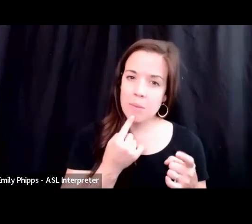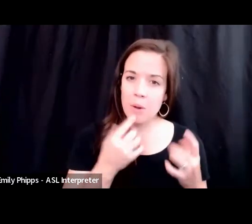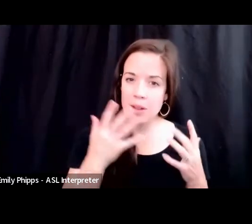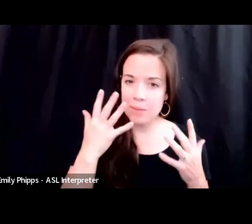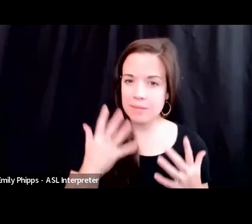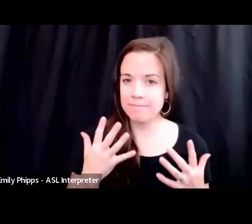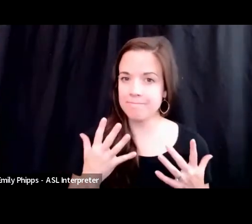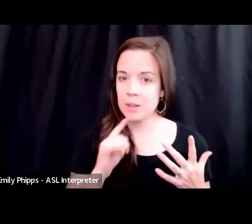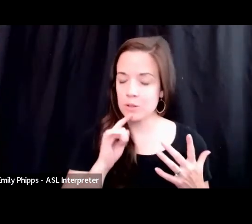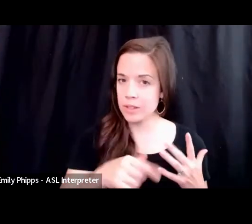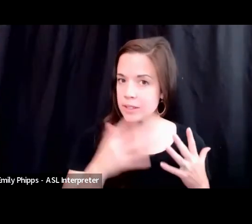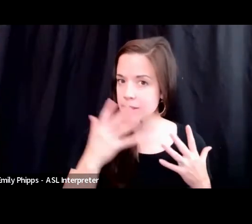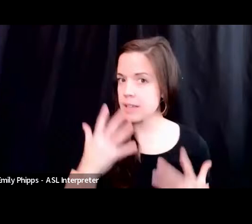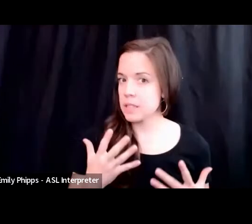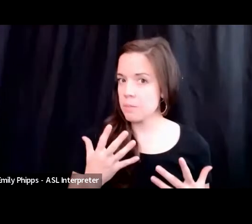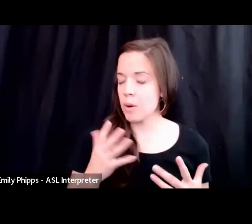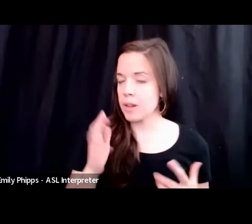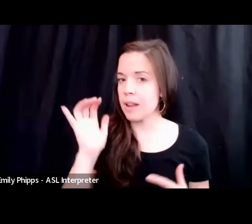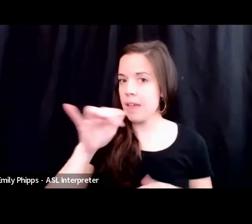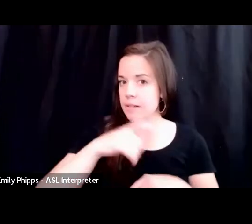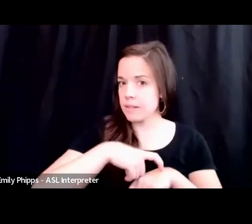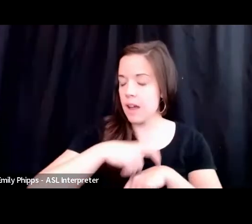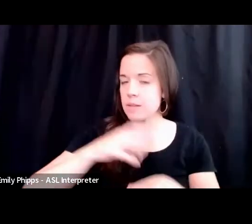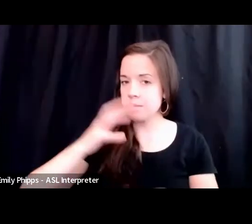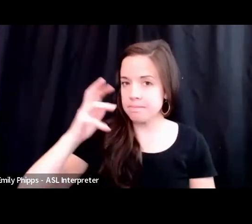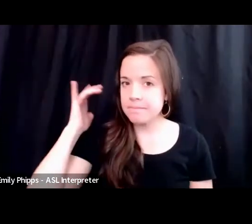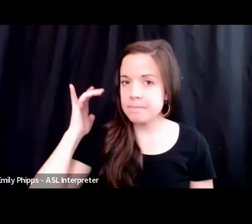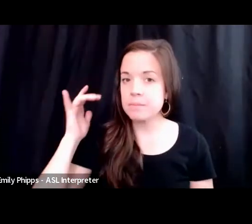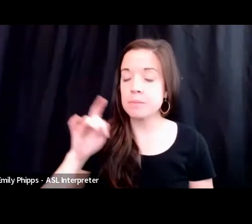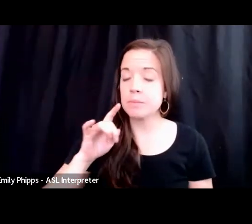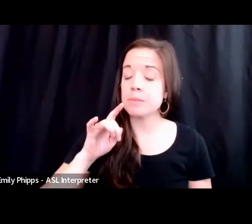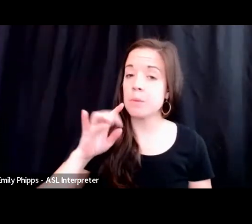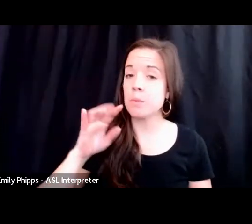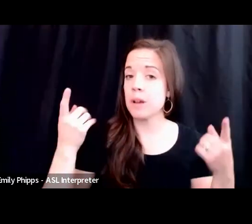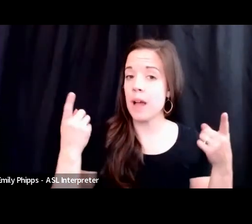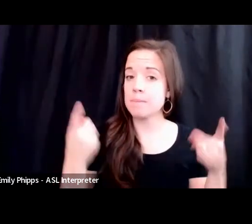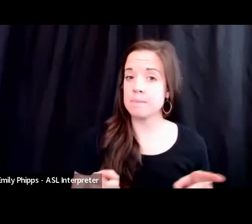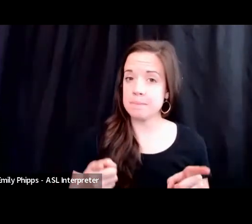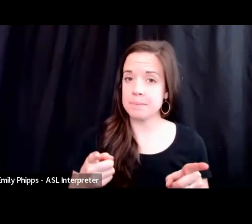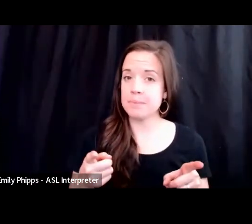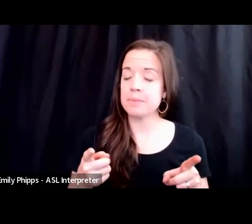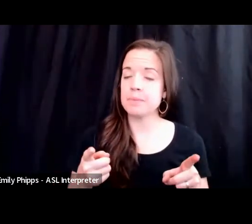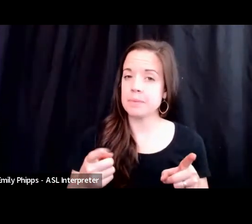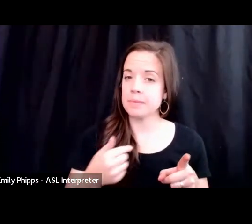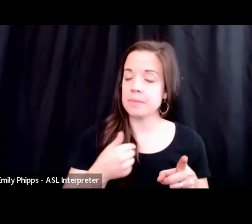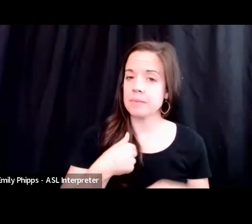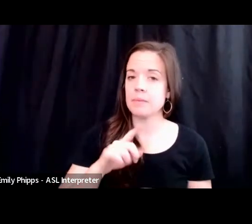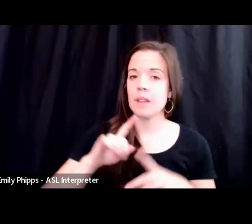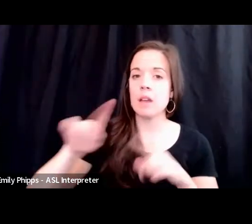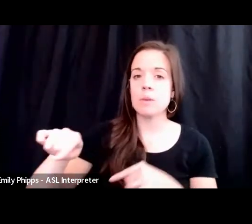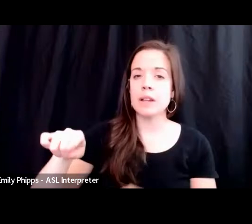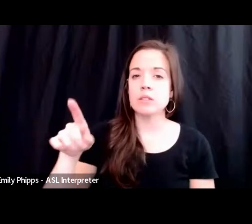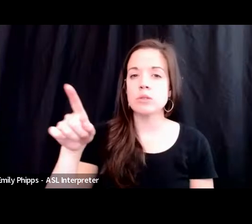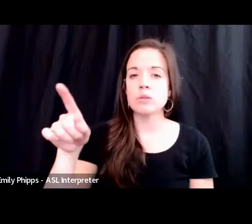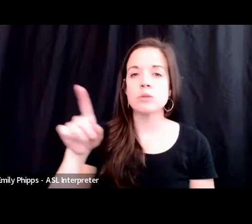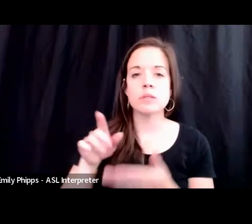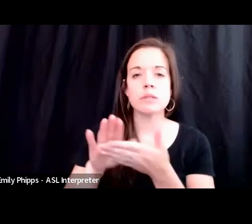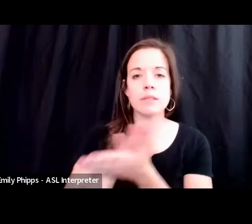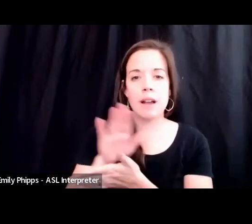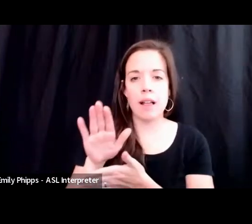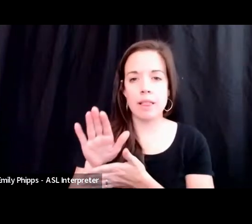devastated at that point in time. But what I ended up doing is I ended up going to a college that